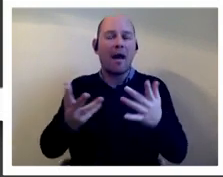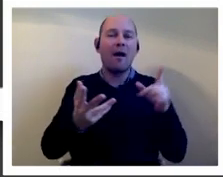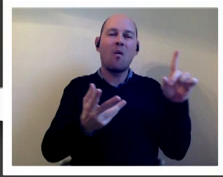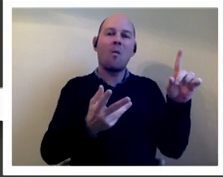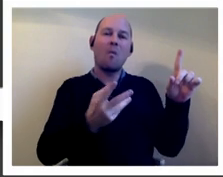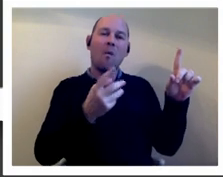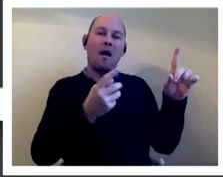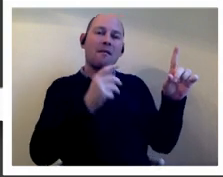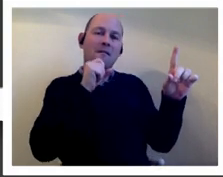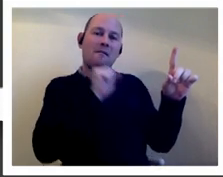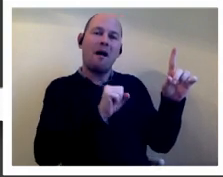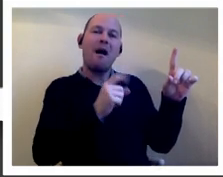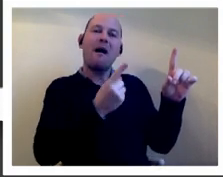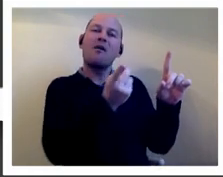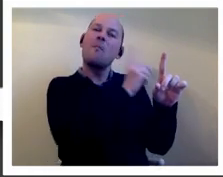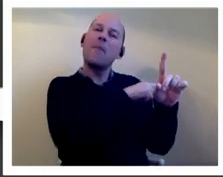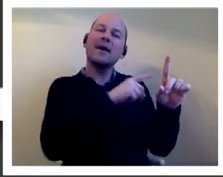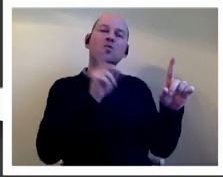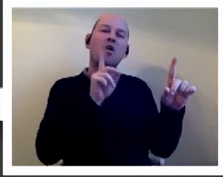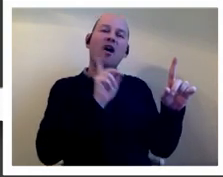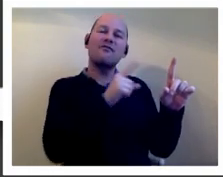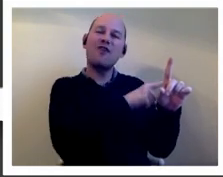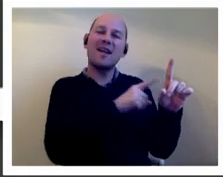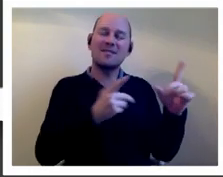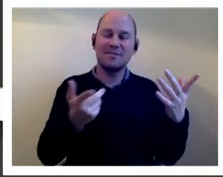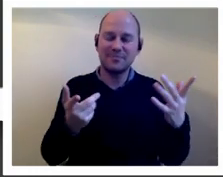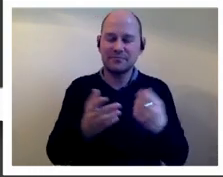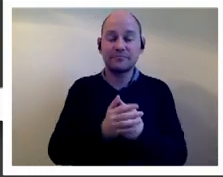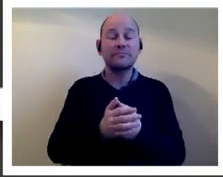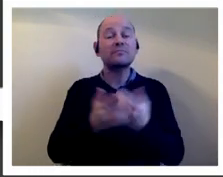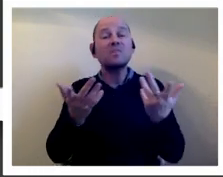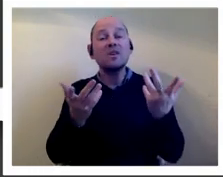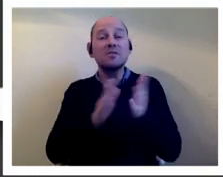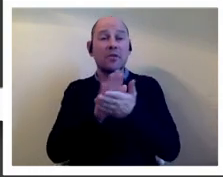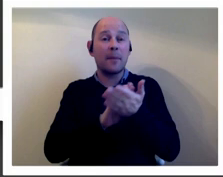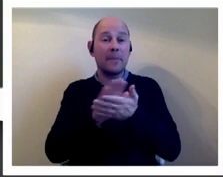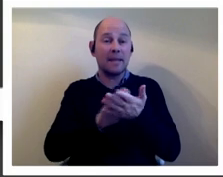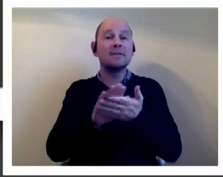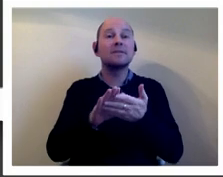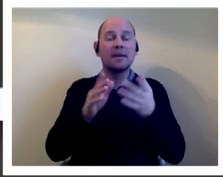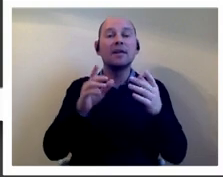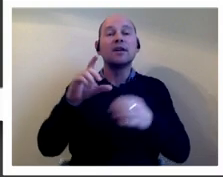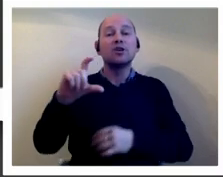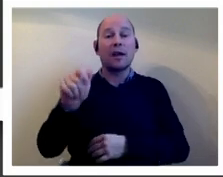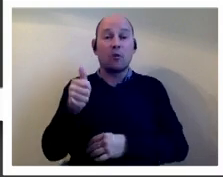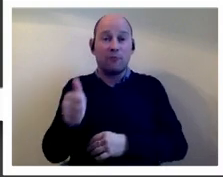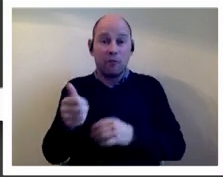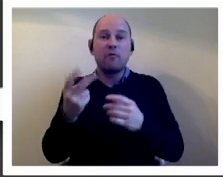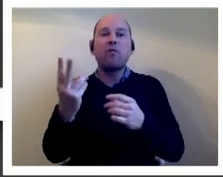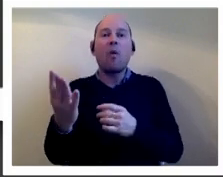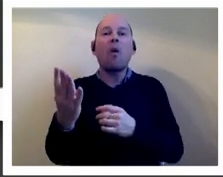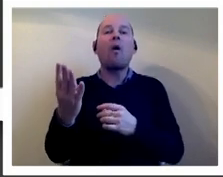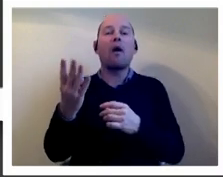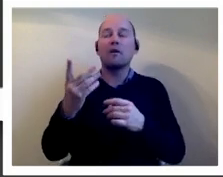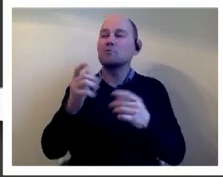on the other hand channel 4 responded by trolling governments um they created a series called out on tuesday which aimed to promote homosexuality